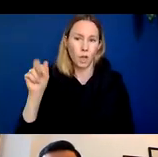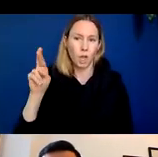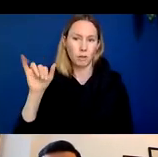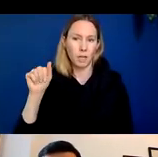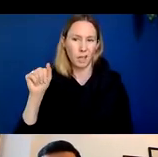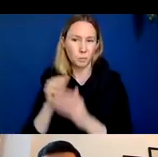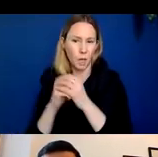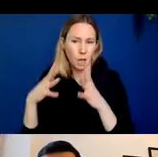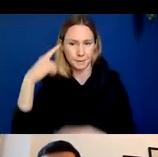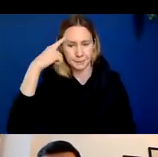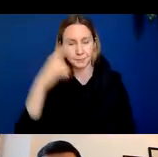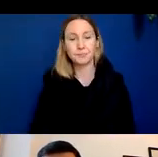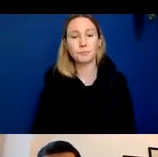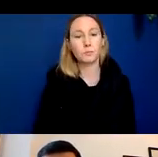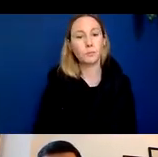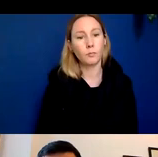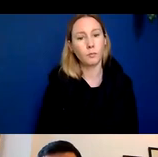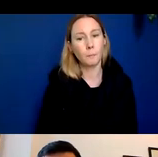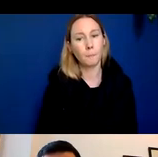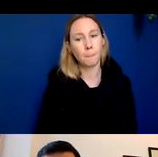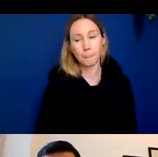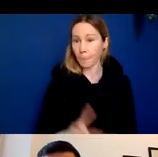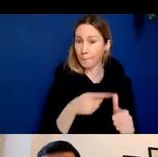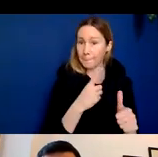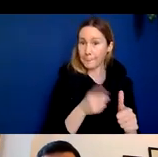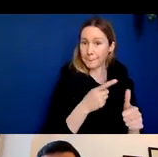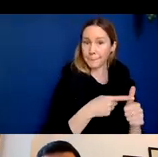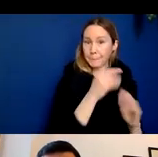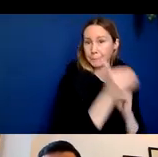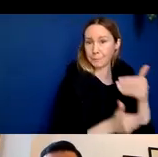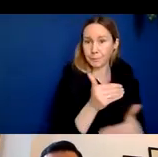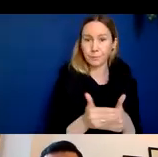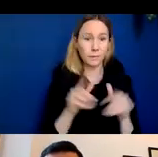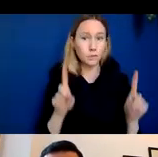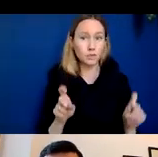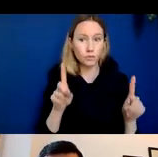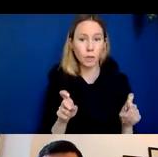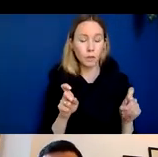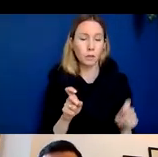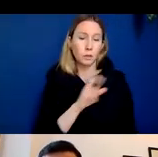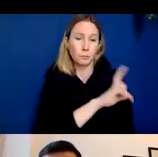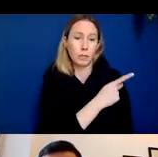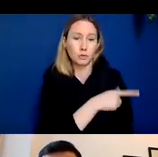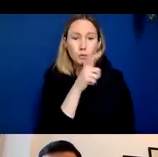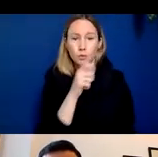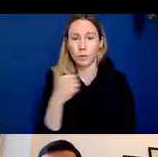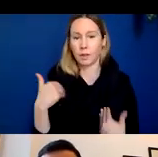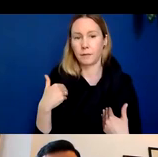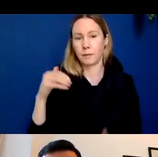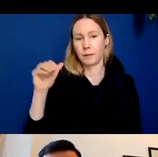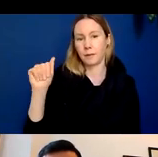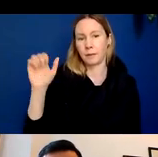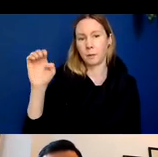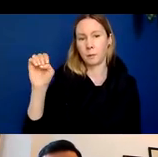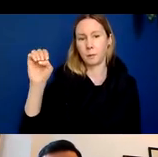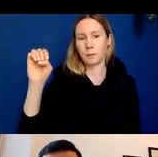in the original iterations of both of these phase 3 trials patients who are ApoE4 carriers never